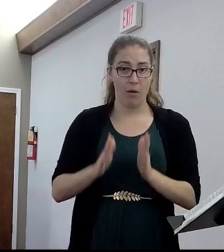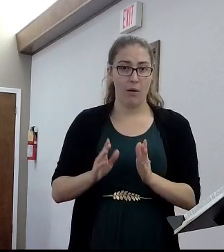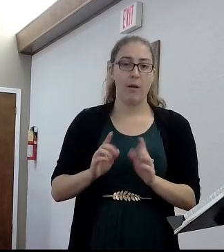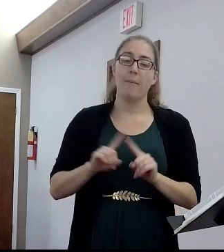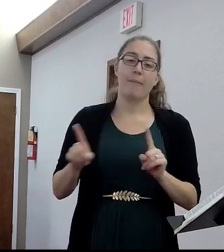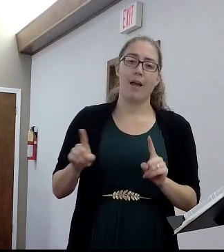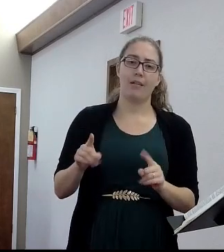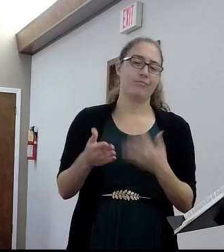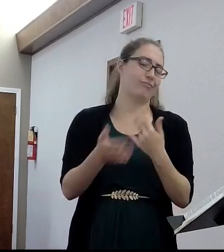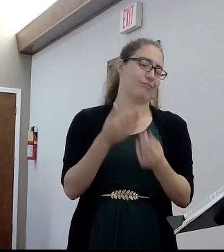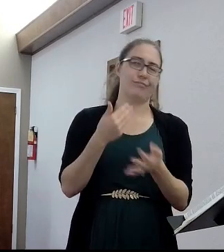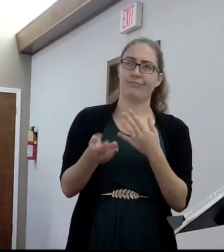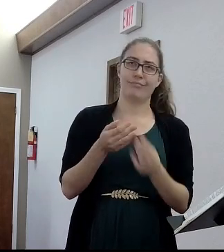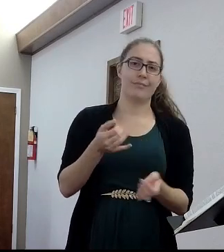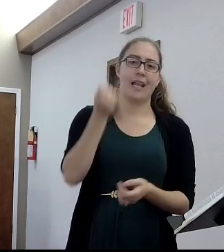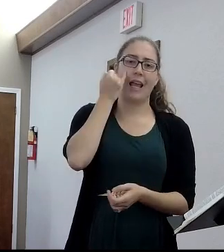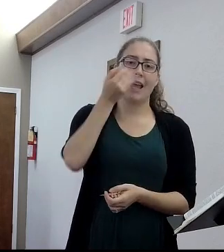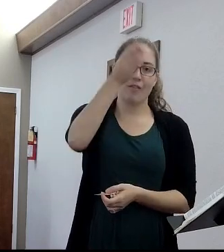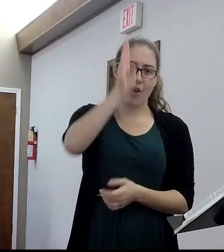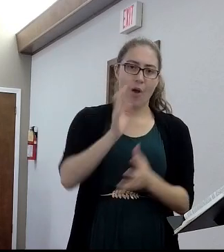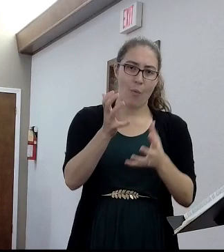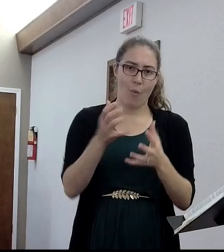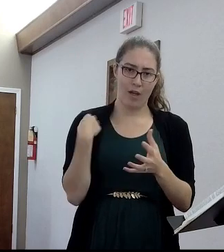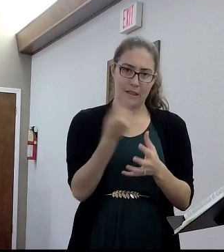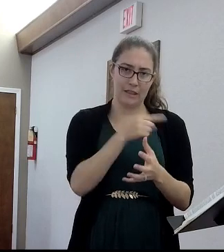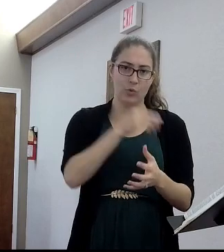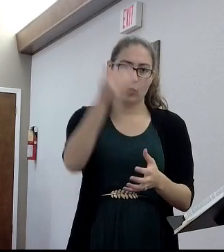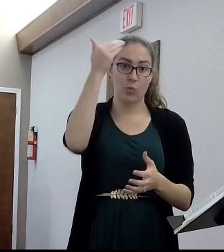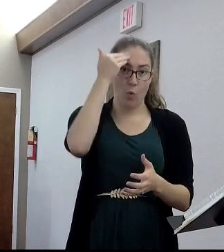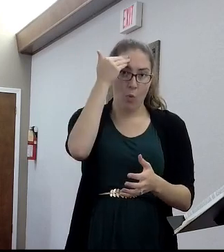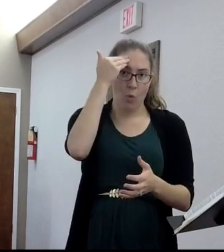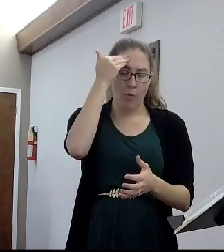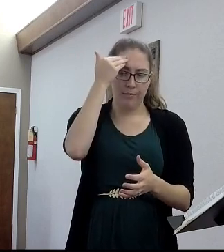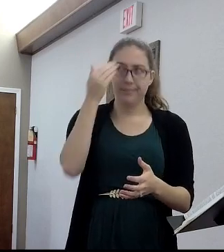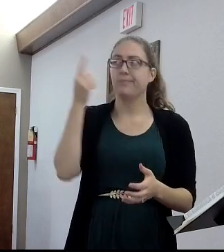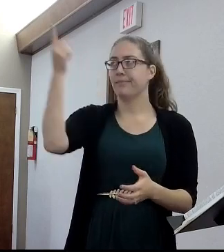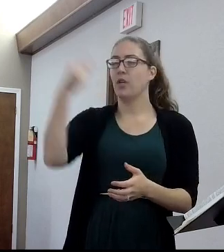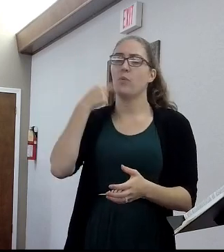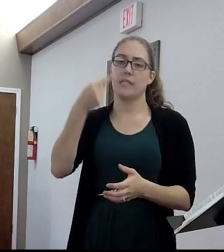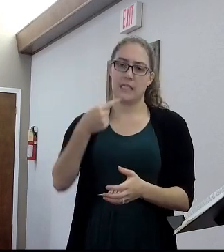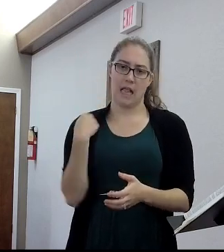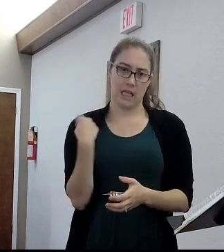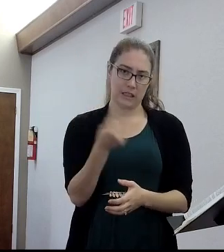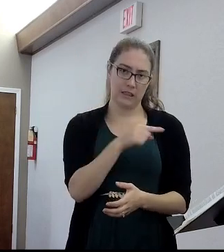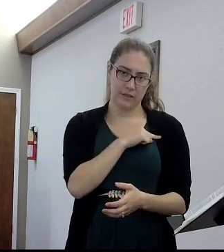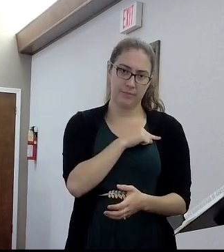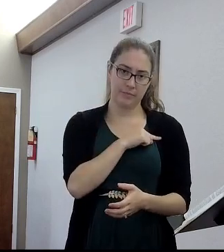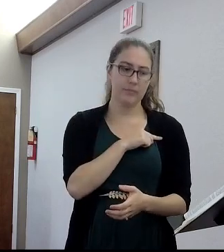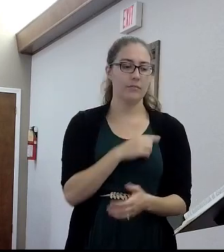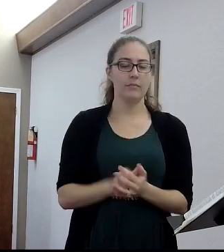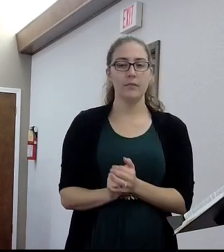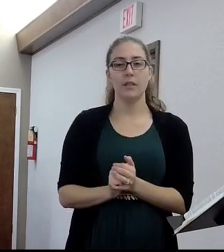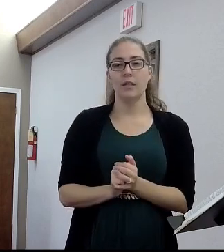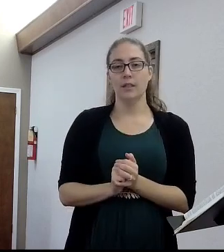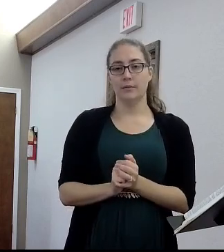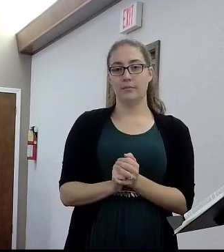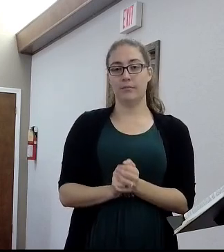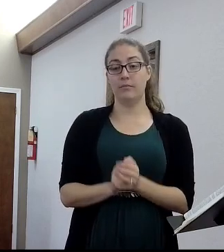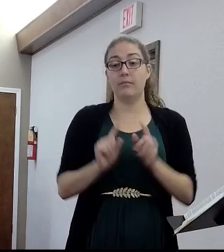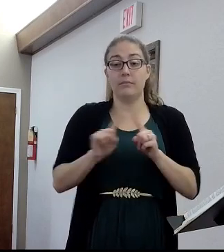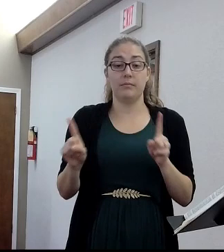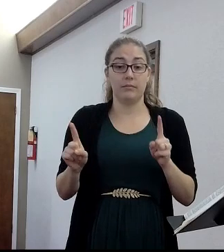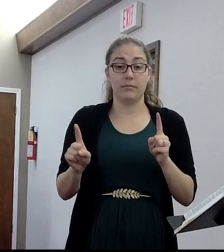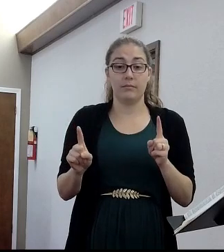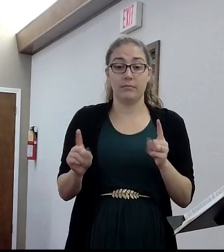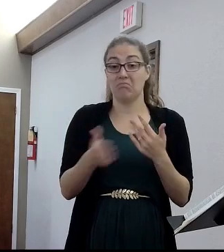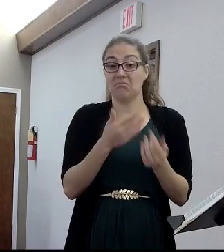it was included into the book. But he says, he's writing this, whoever's writing it is writing it from Rome, or at least from